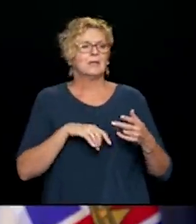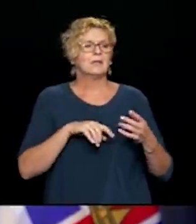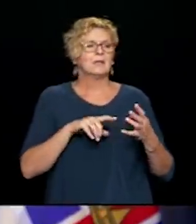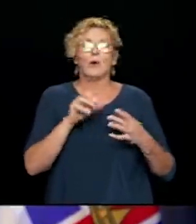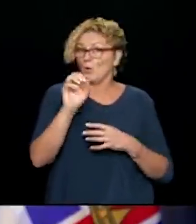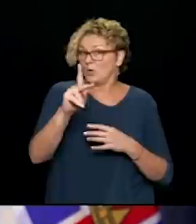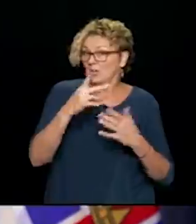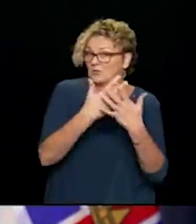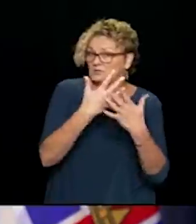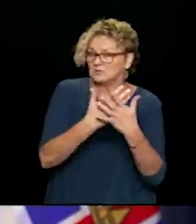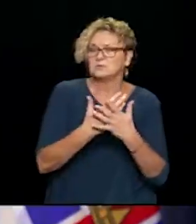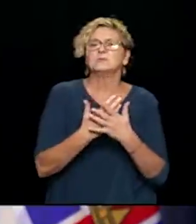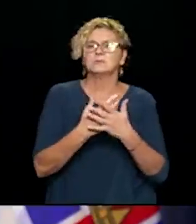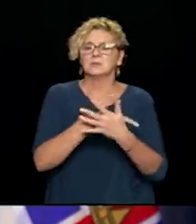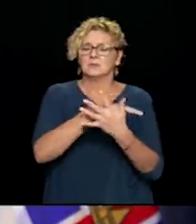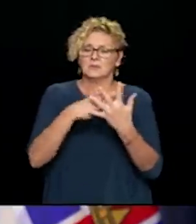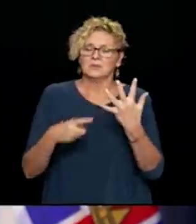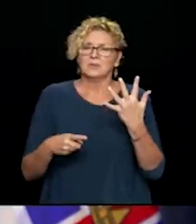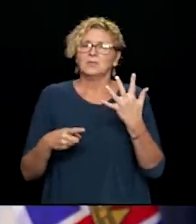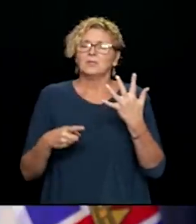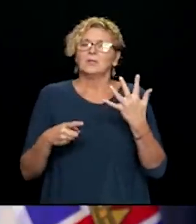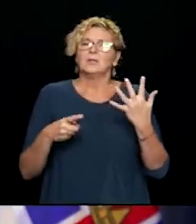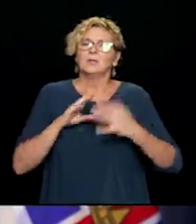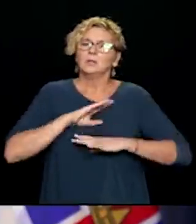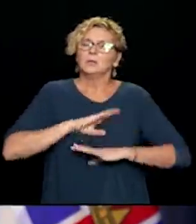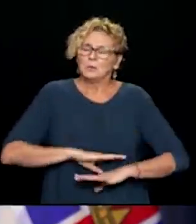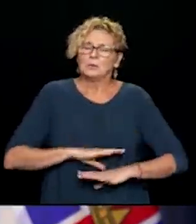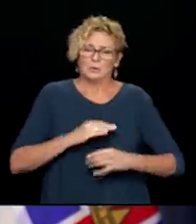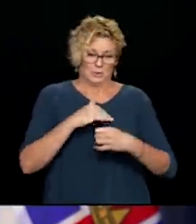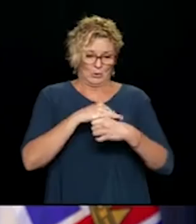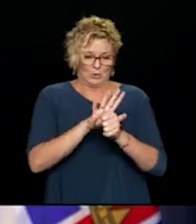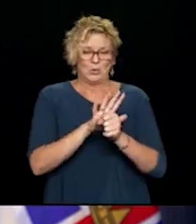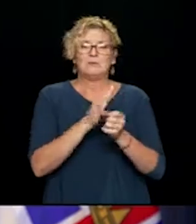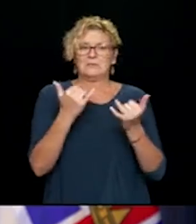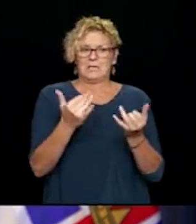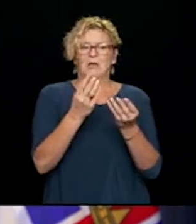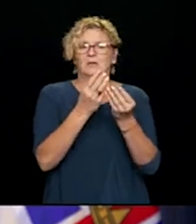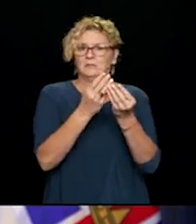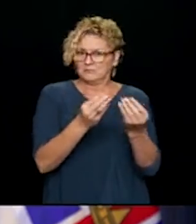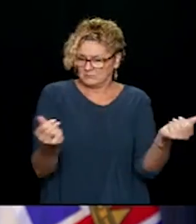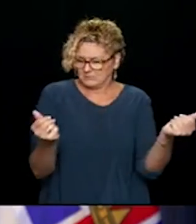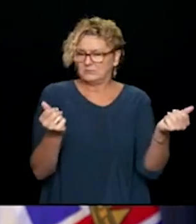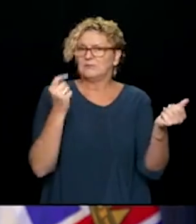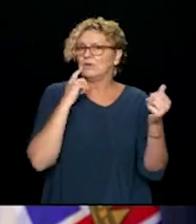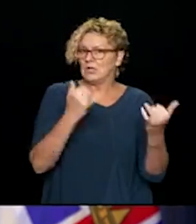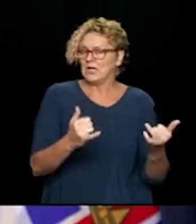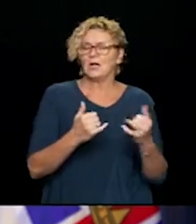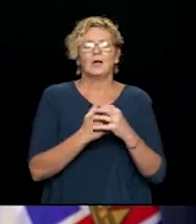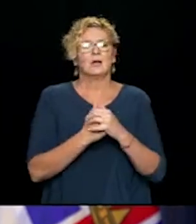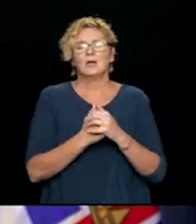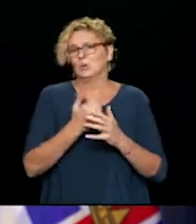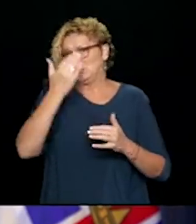and obviously the Okanagan Correction Centre, we know the stress that the declaration of an outbreak, even an